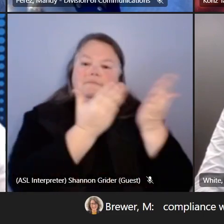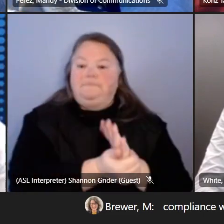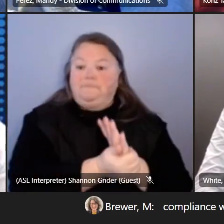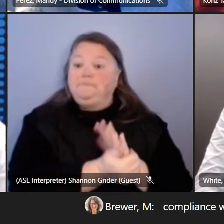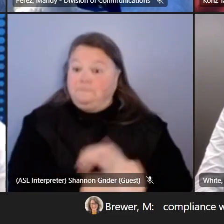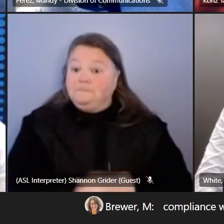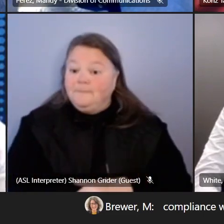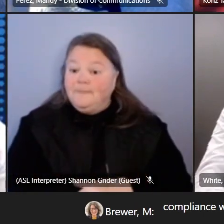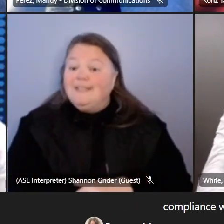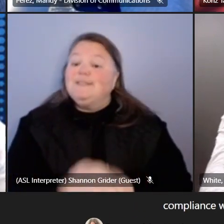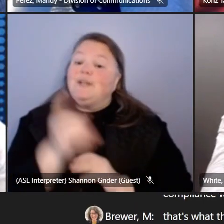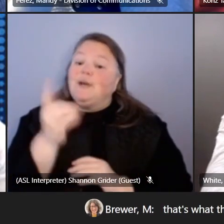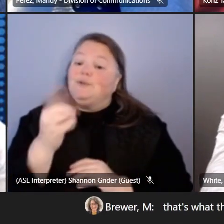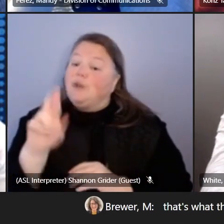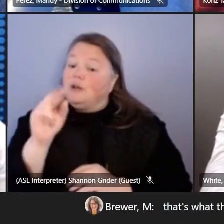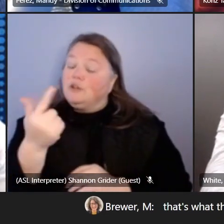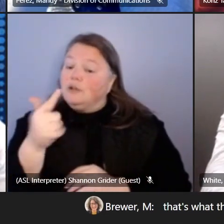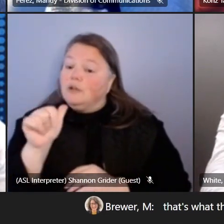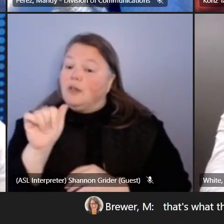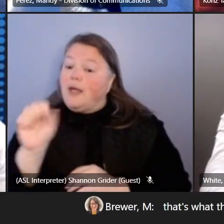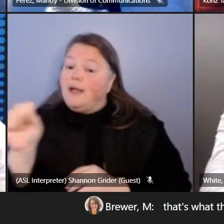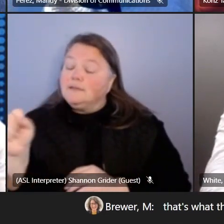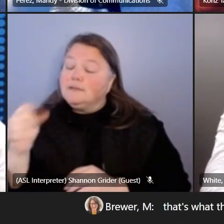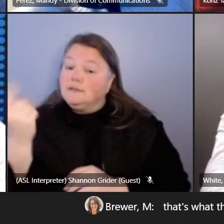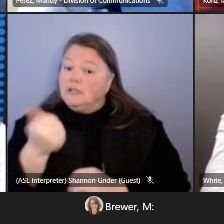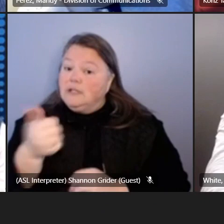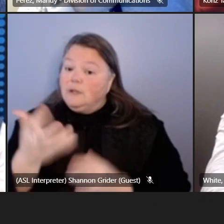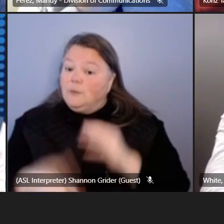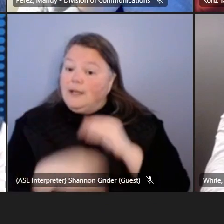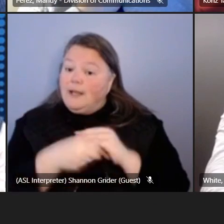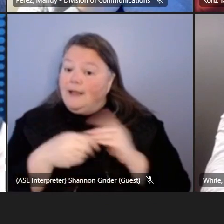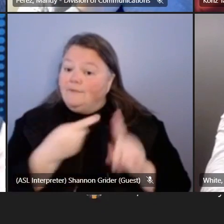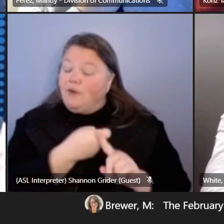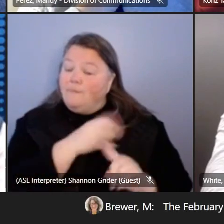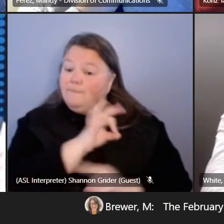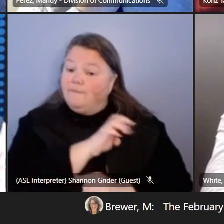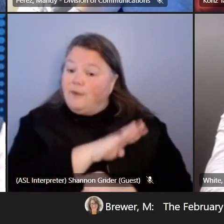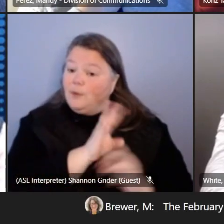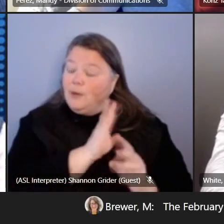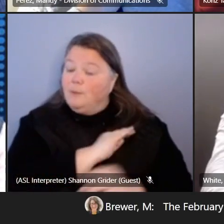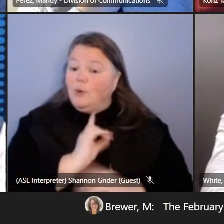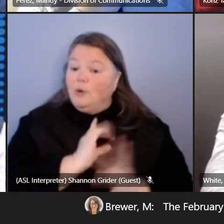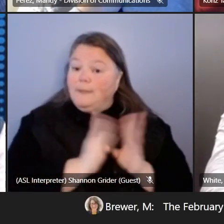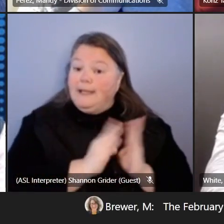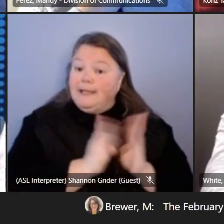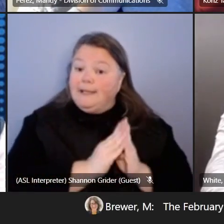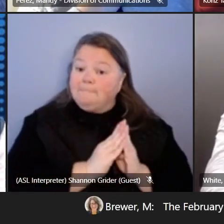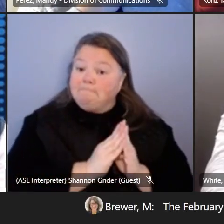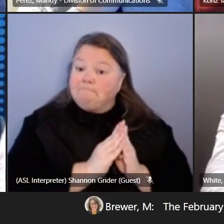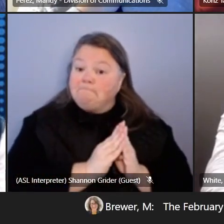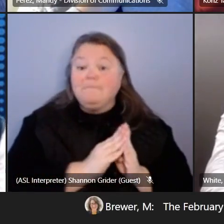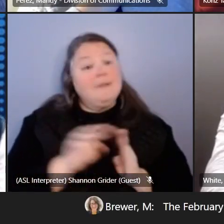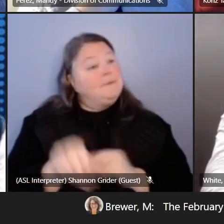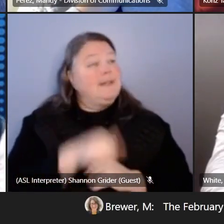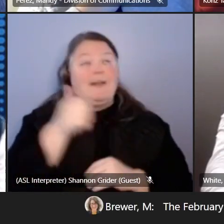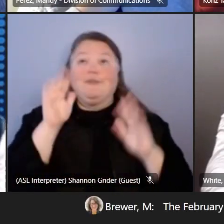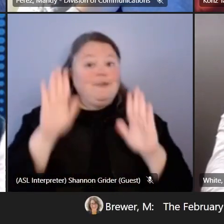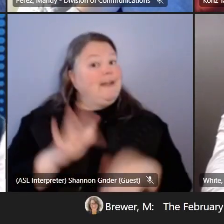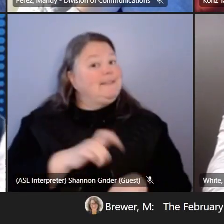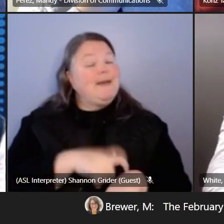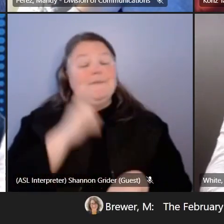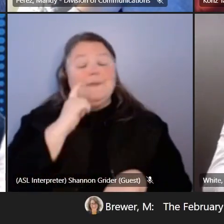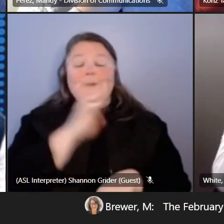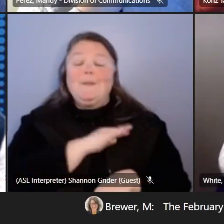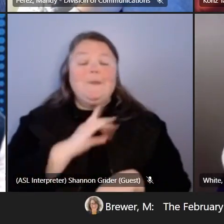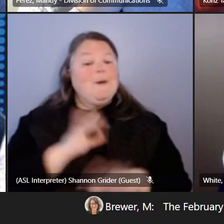about so Dr. Glass anything you want to add on the February board meeting it was another great time for the board to get